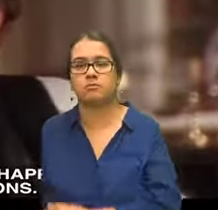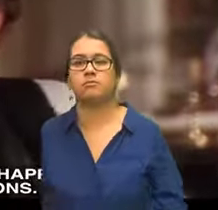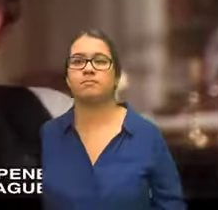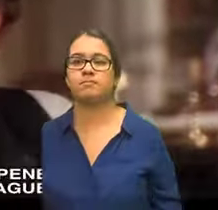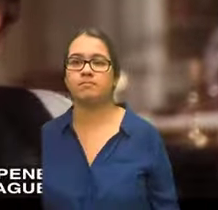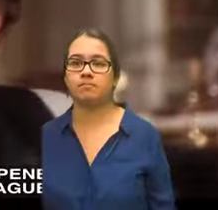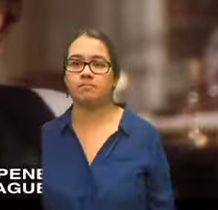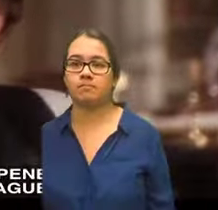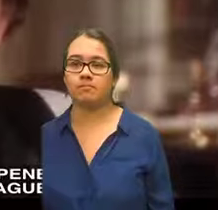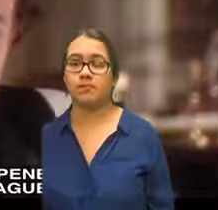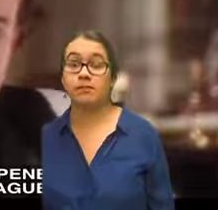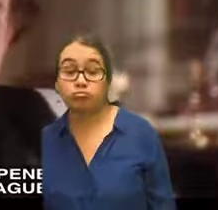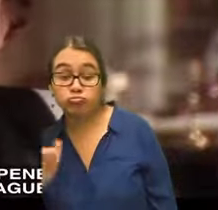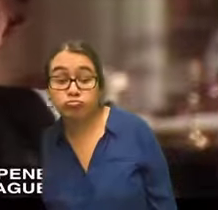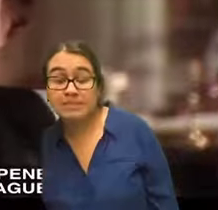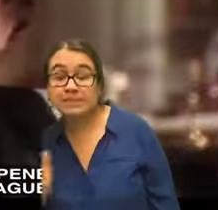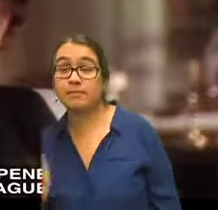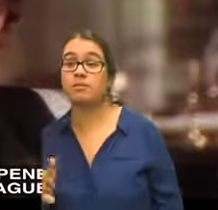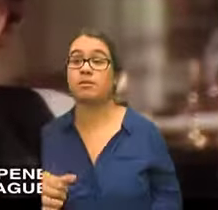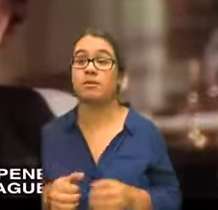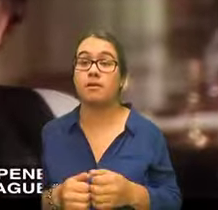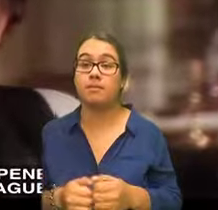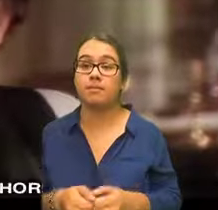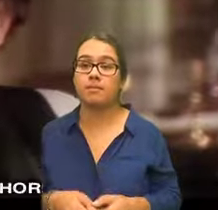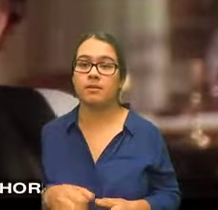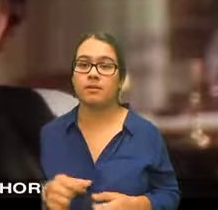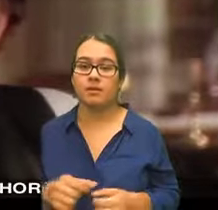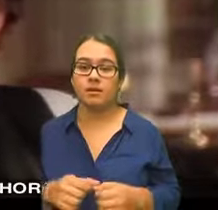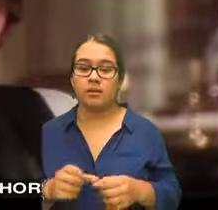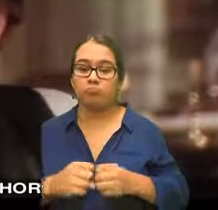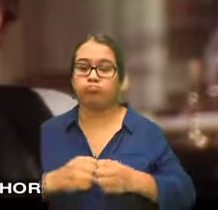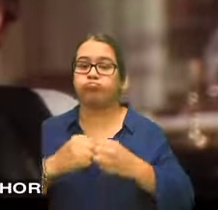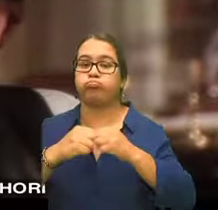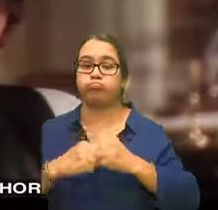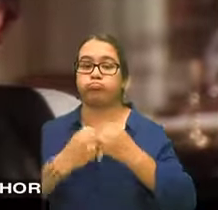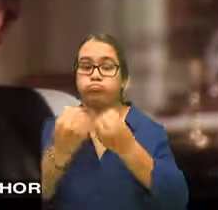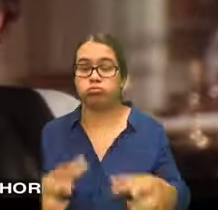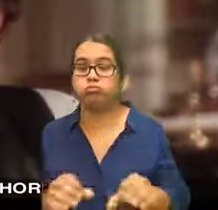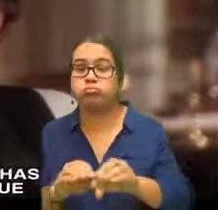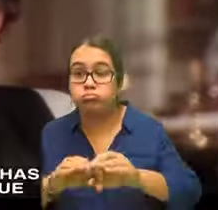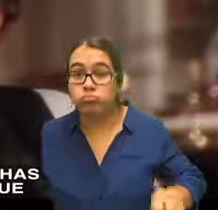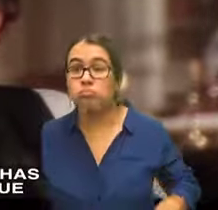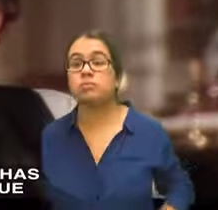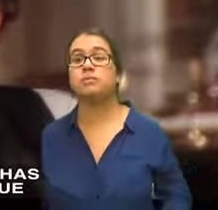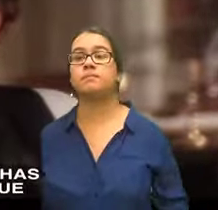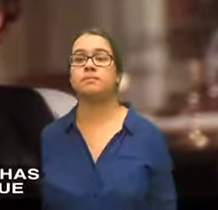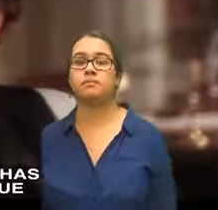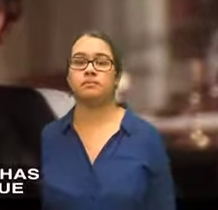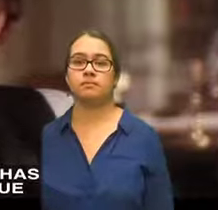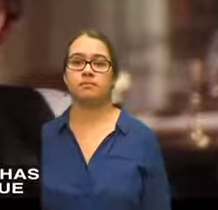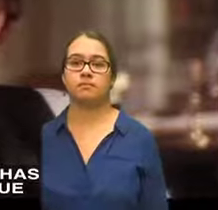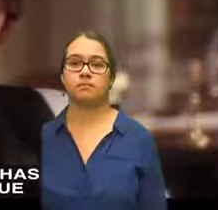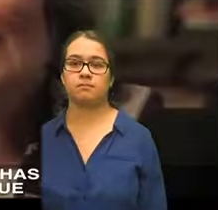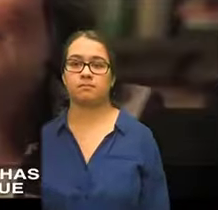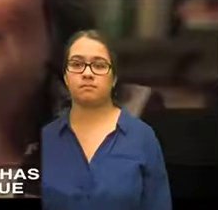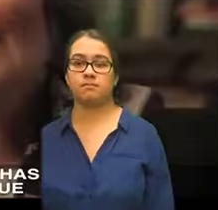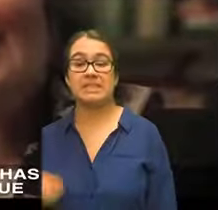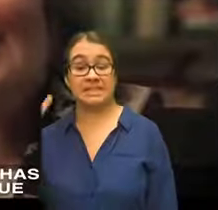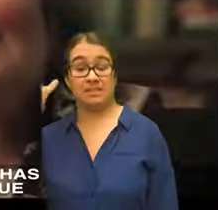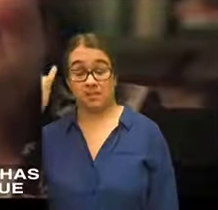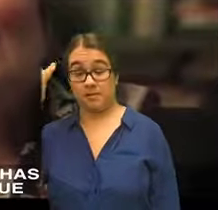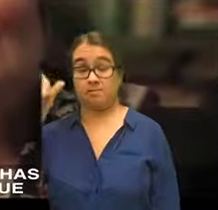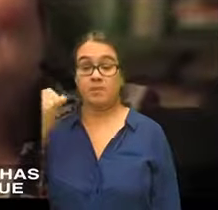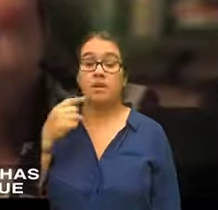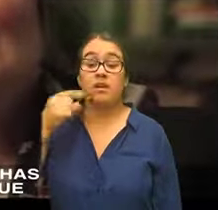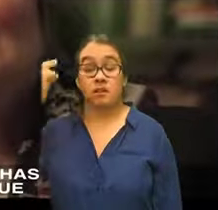Amphictians the same thing happened to the Achaean League too much local authority I think every